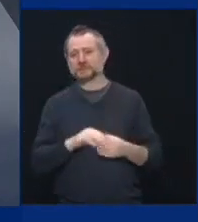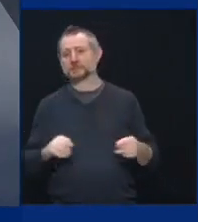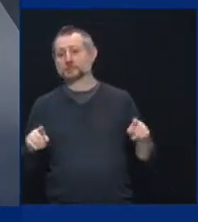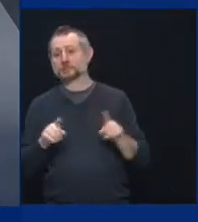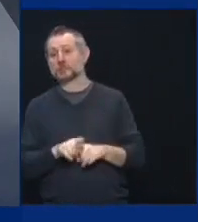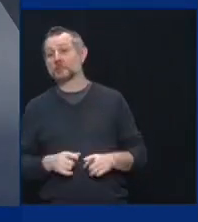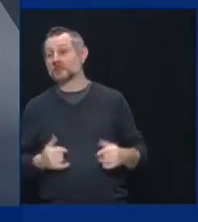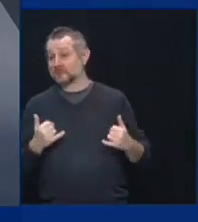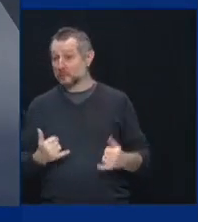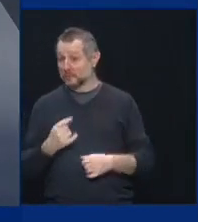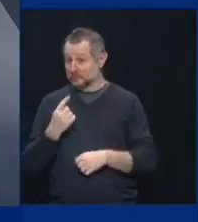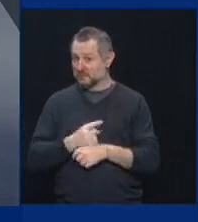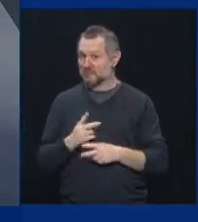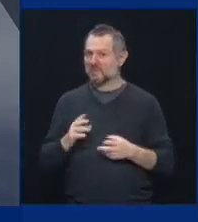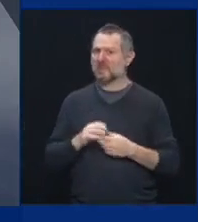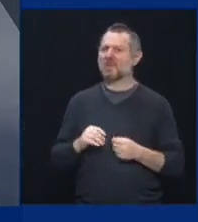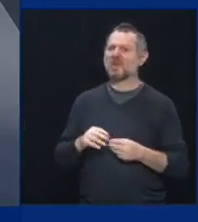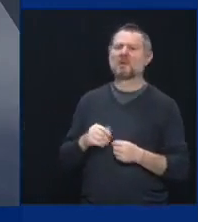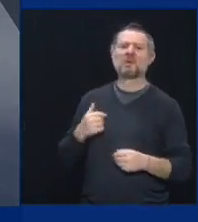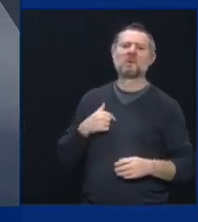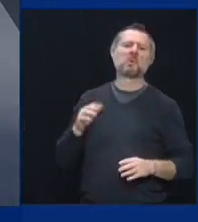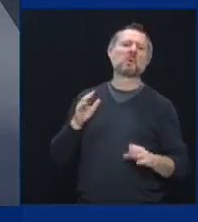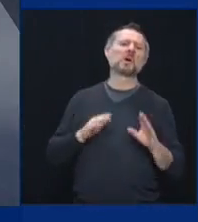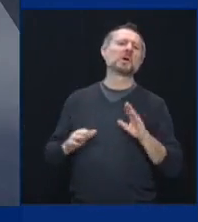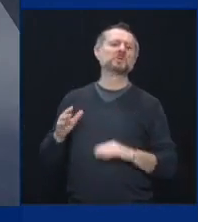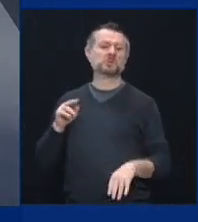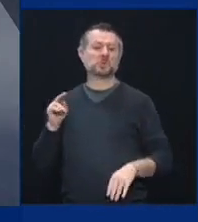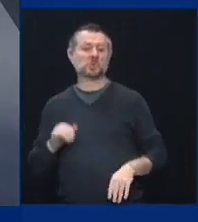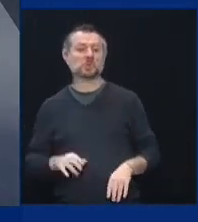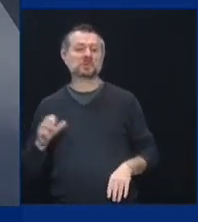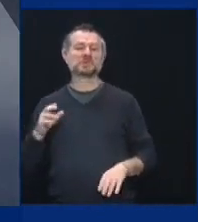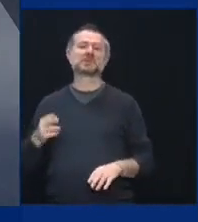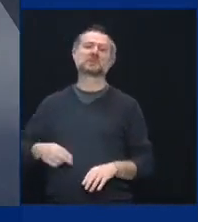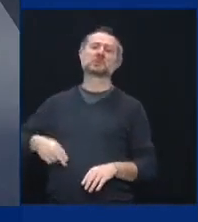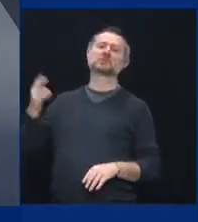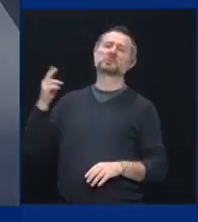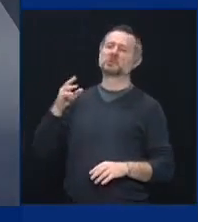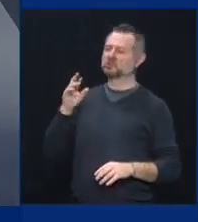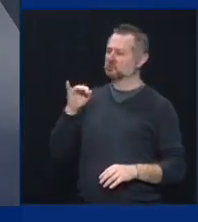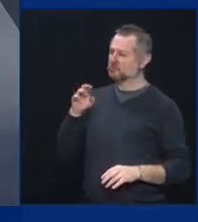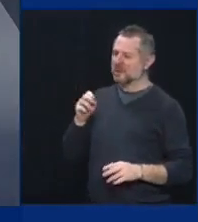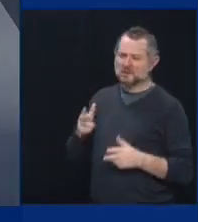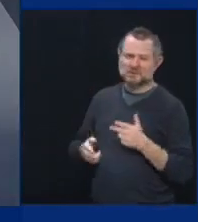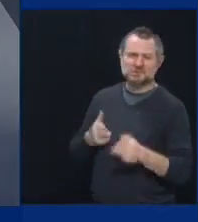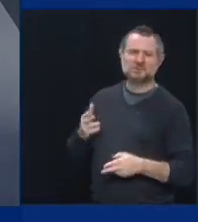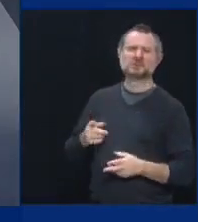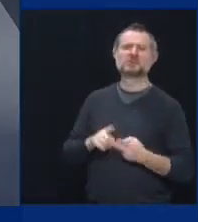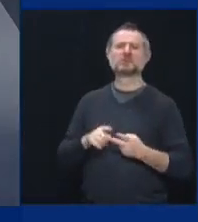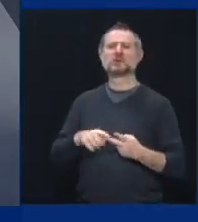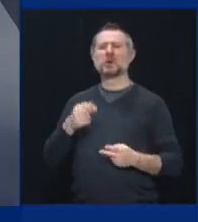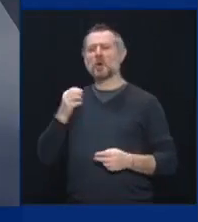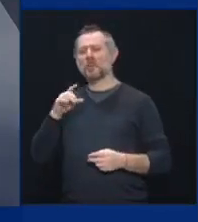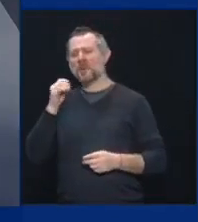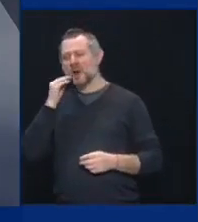about New York City. I'm worried about the crime and the homeless. I'm worried about this. I'm worried about that.